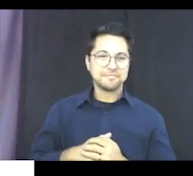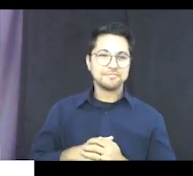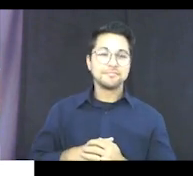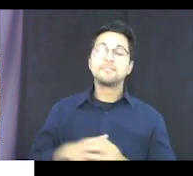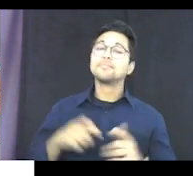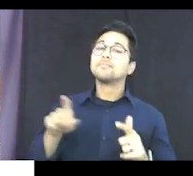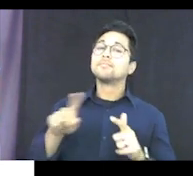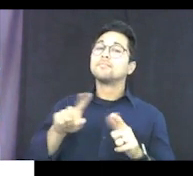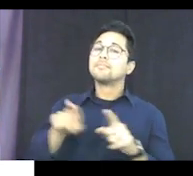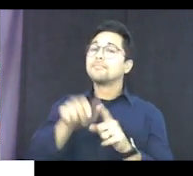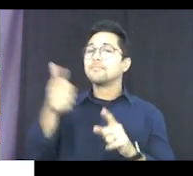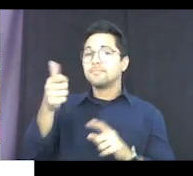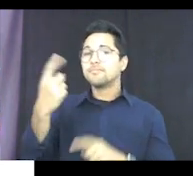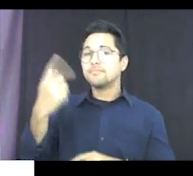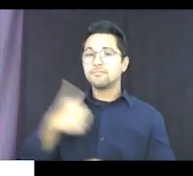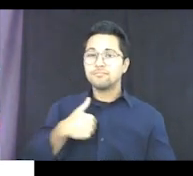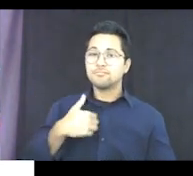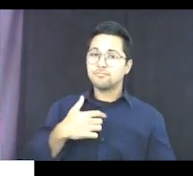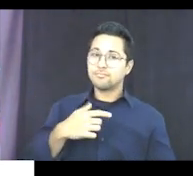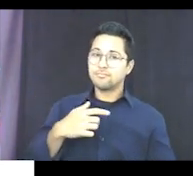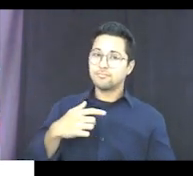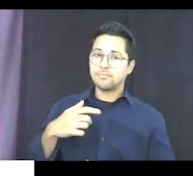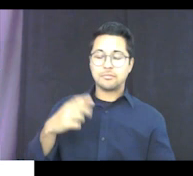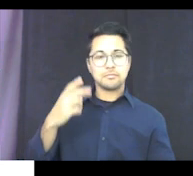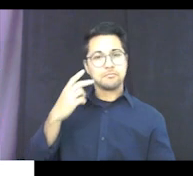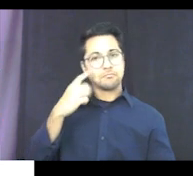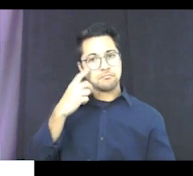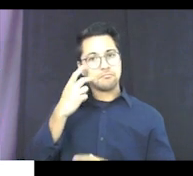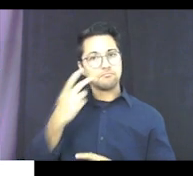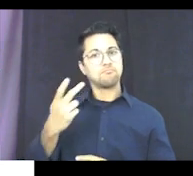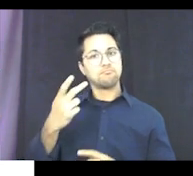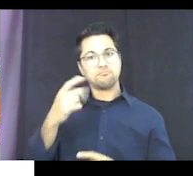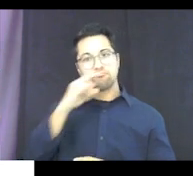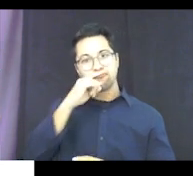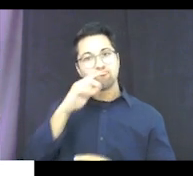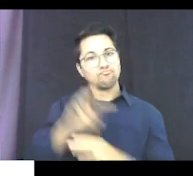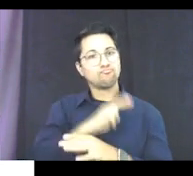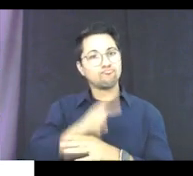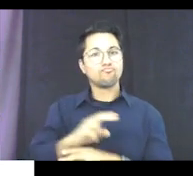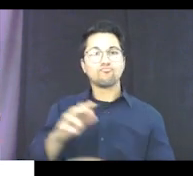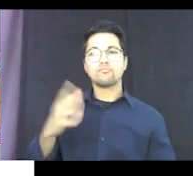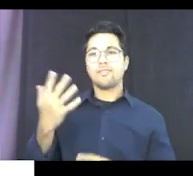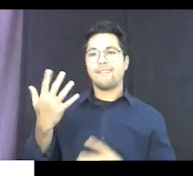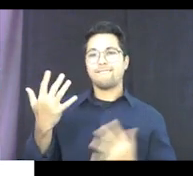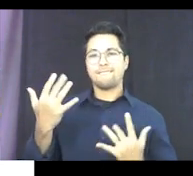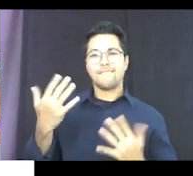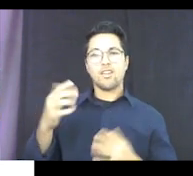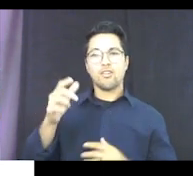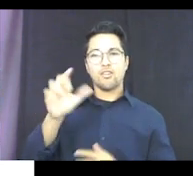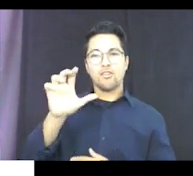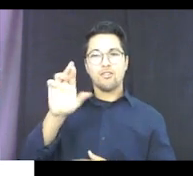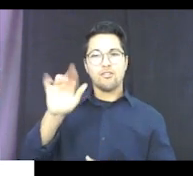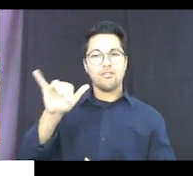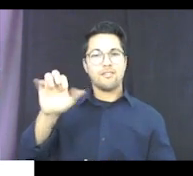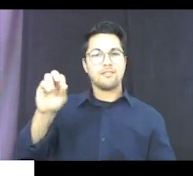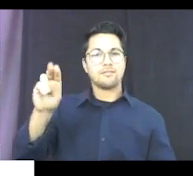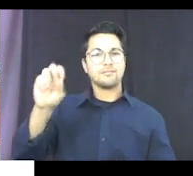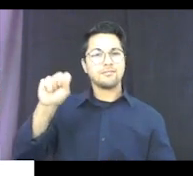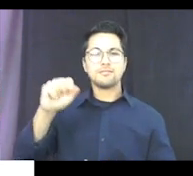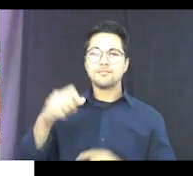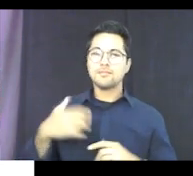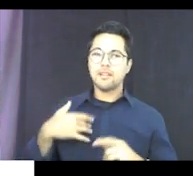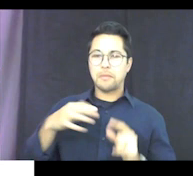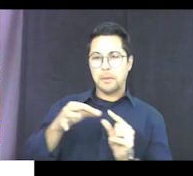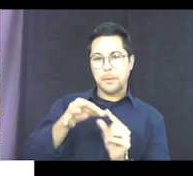And then another one that I have found a lot of luck with kids using are finger cramps. So they kind of have a bit of a